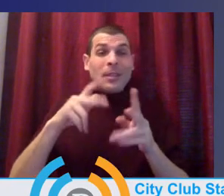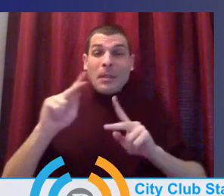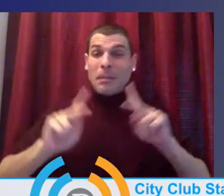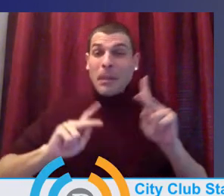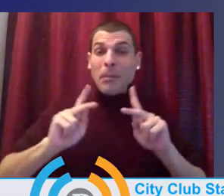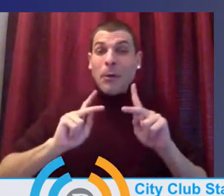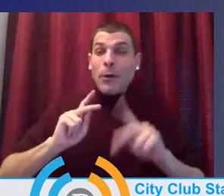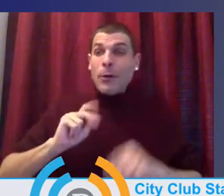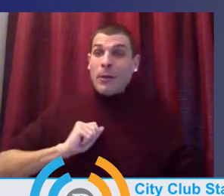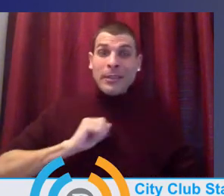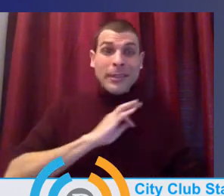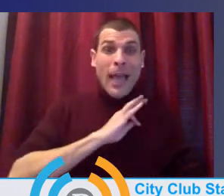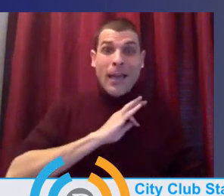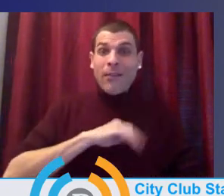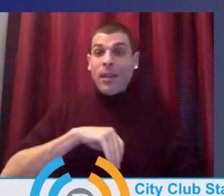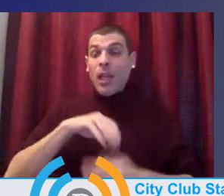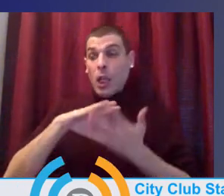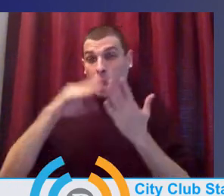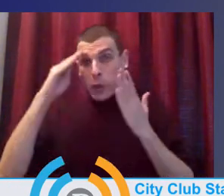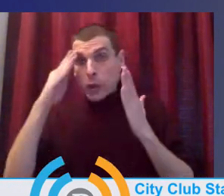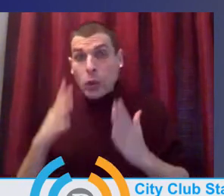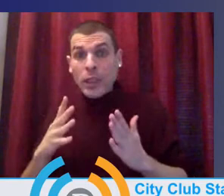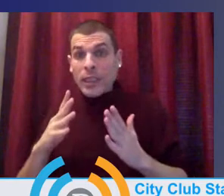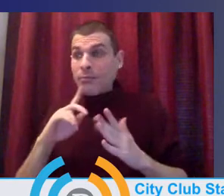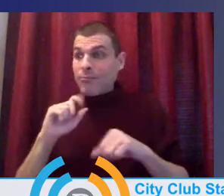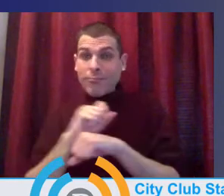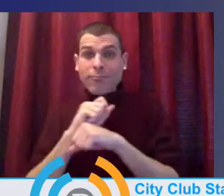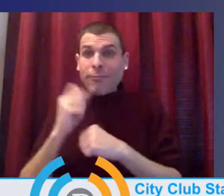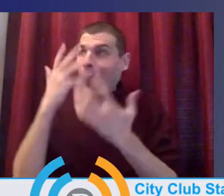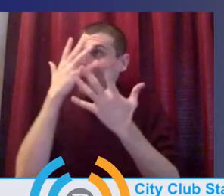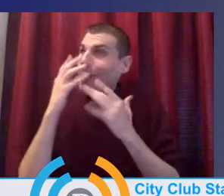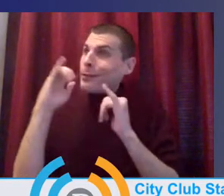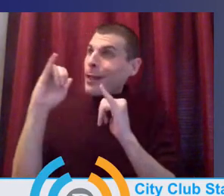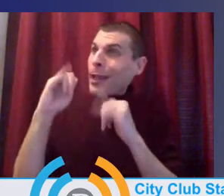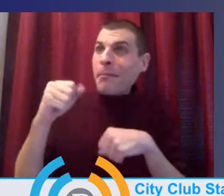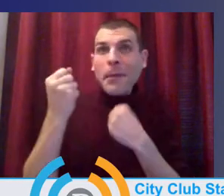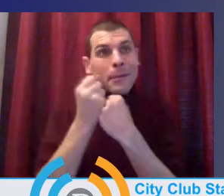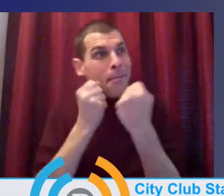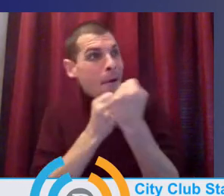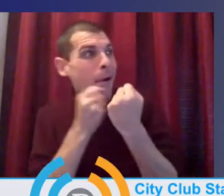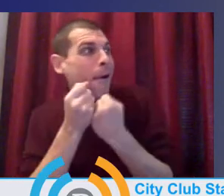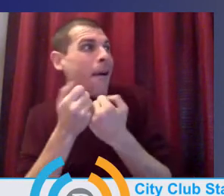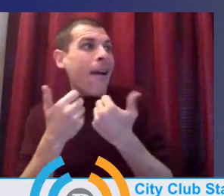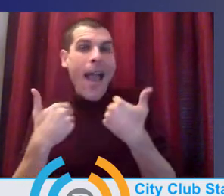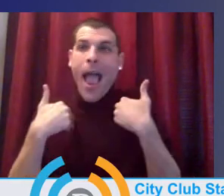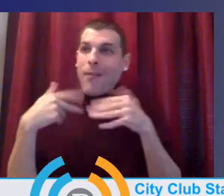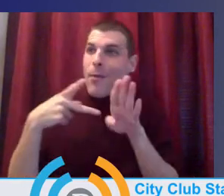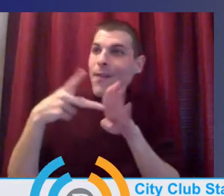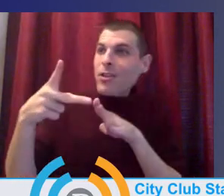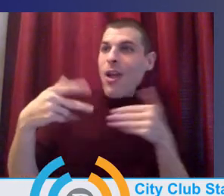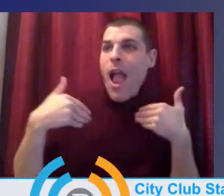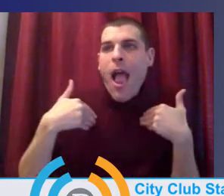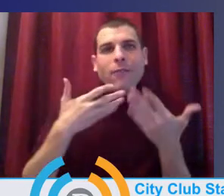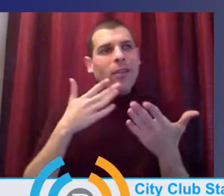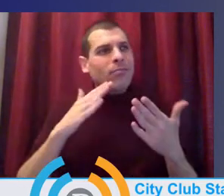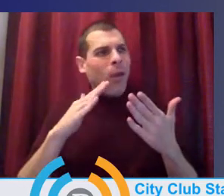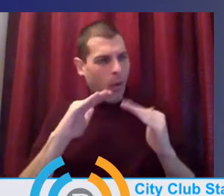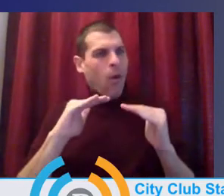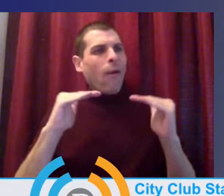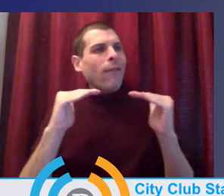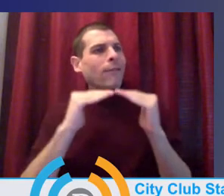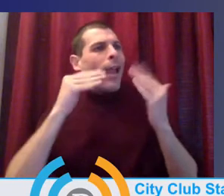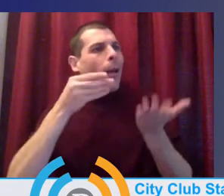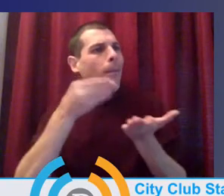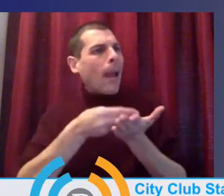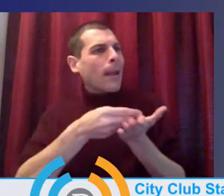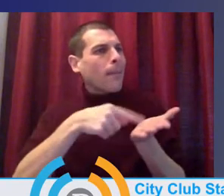supported, that is, you know, that has professional learning, that has fair wages, that has, uh, paid